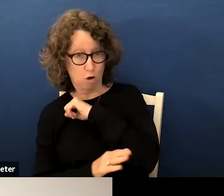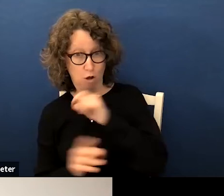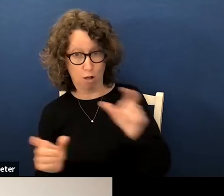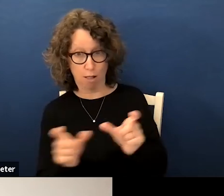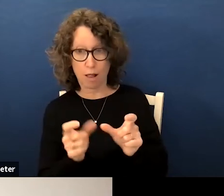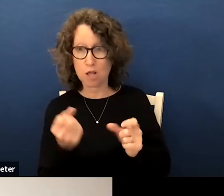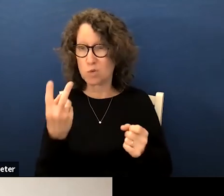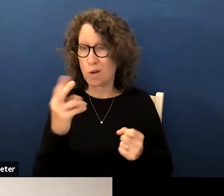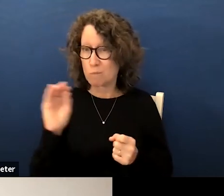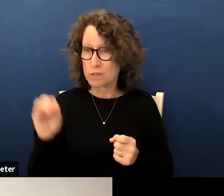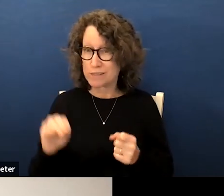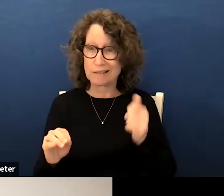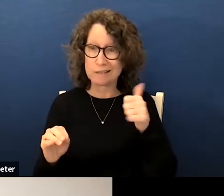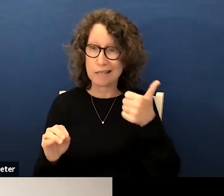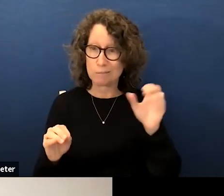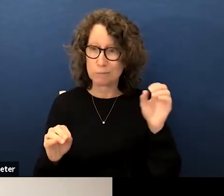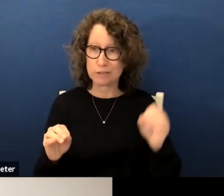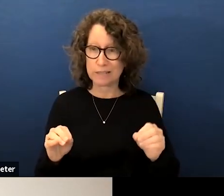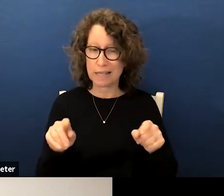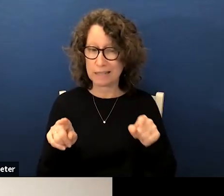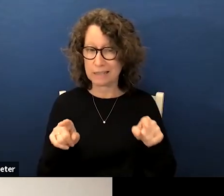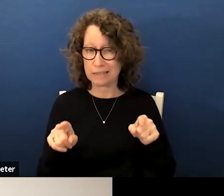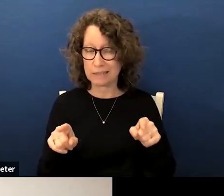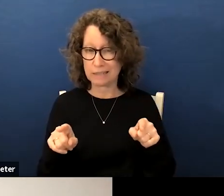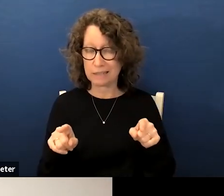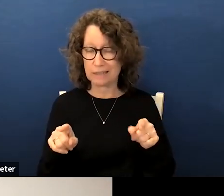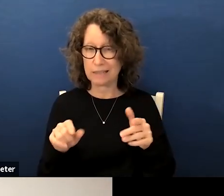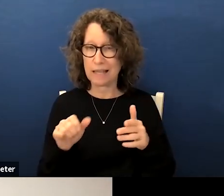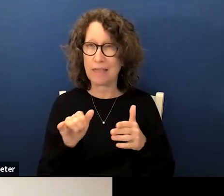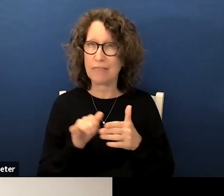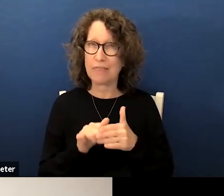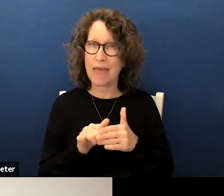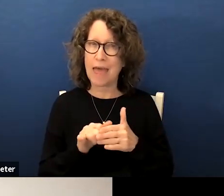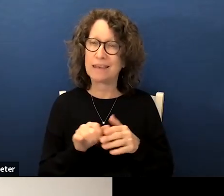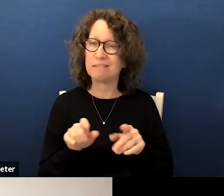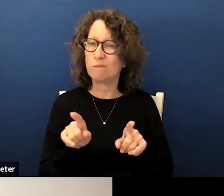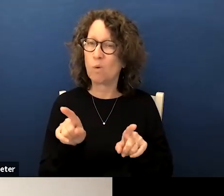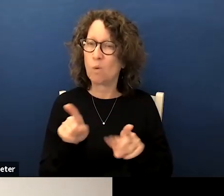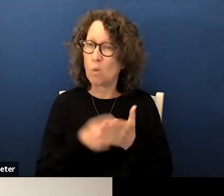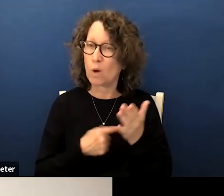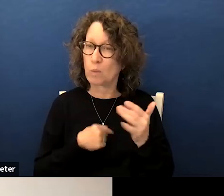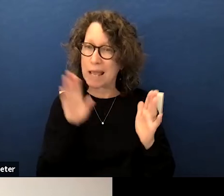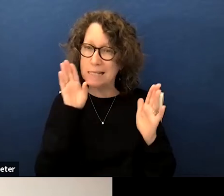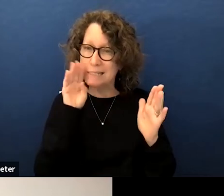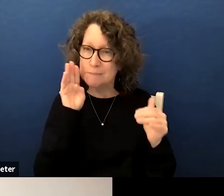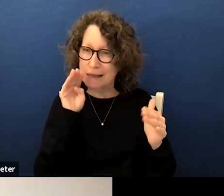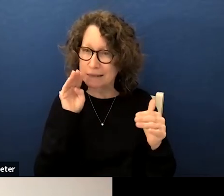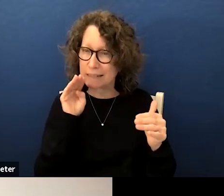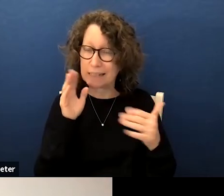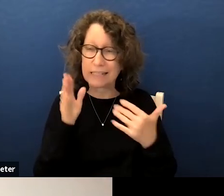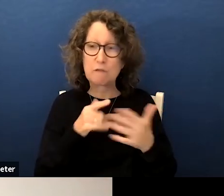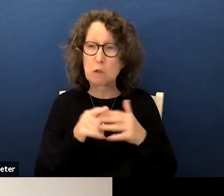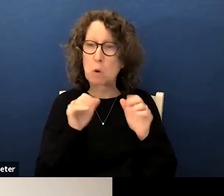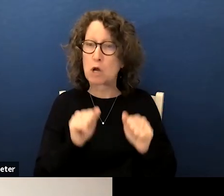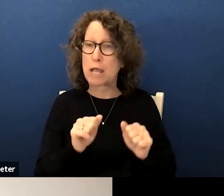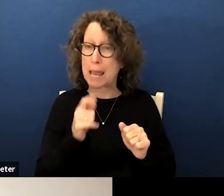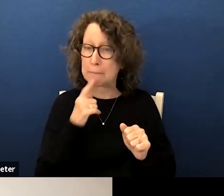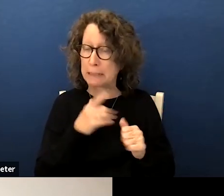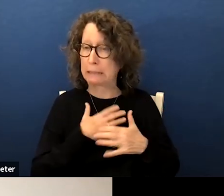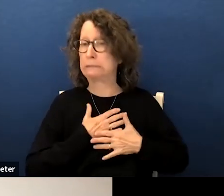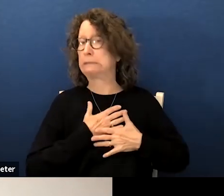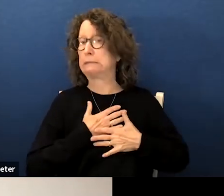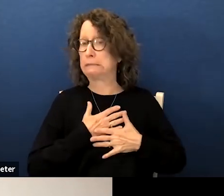12 percent and 10 percent is as expected and although it can be alarming